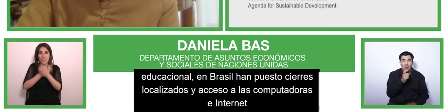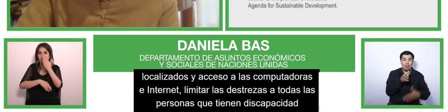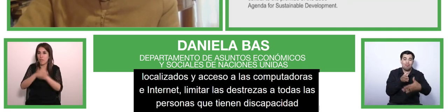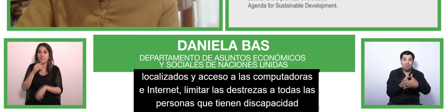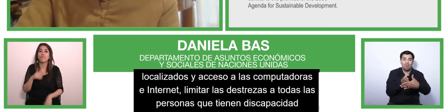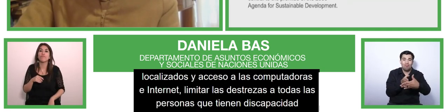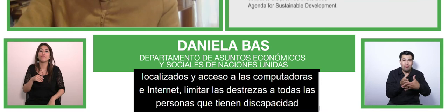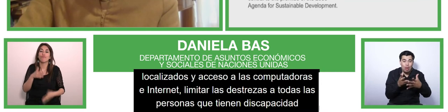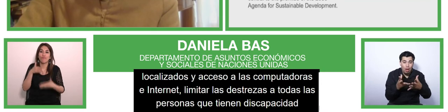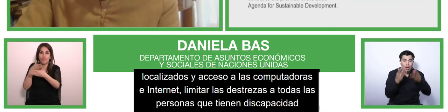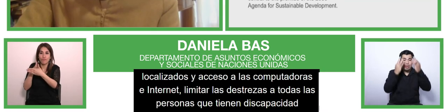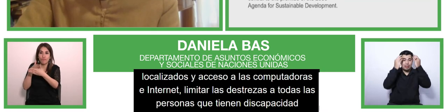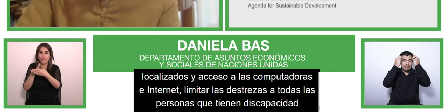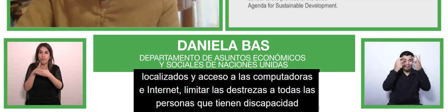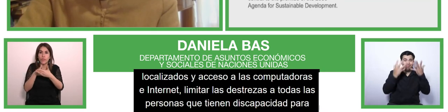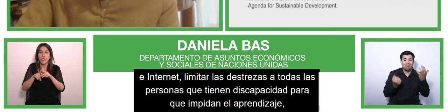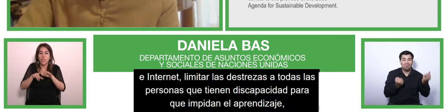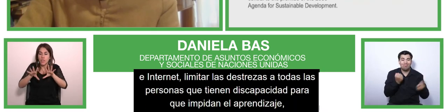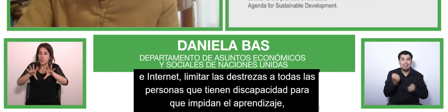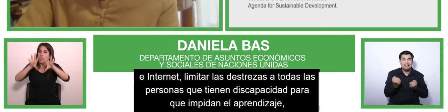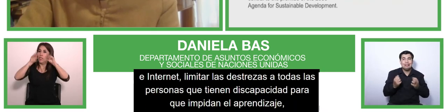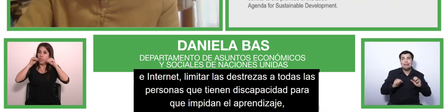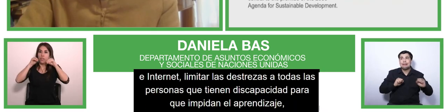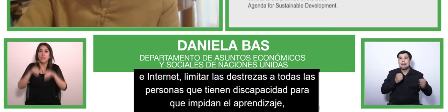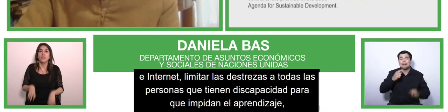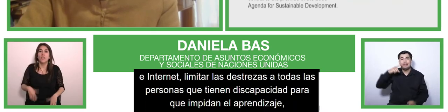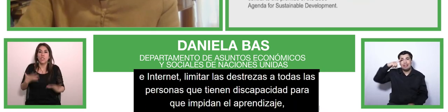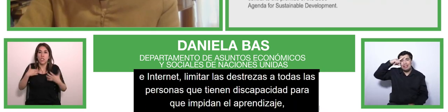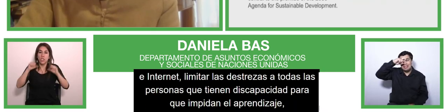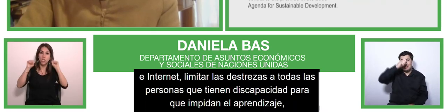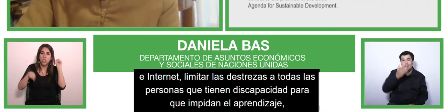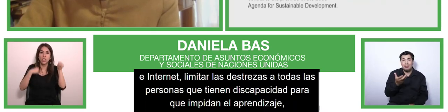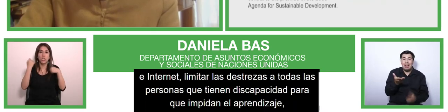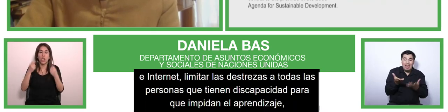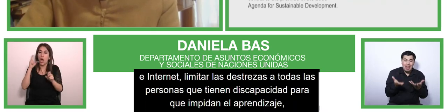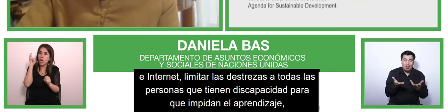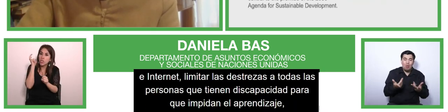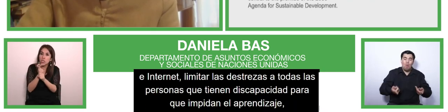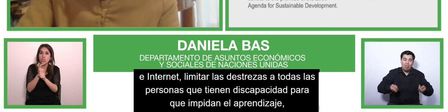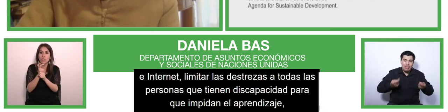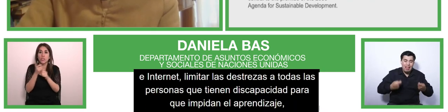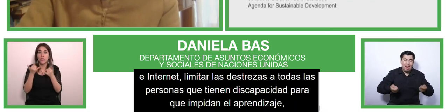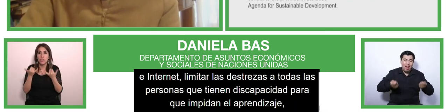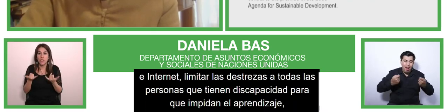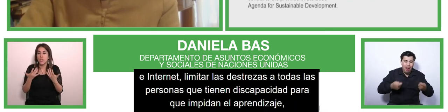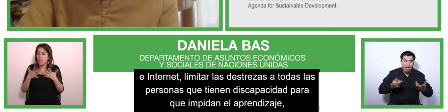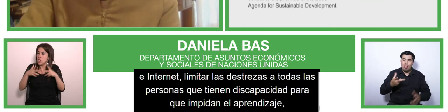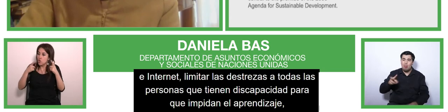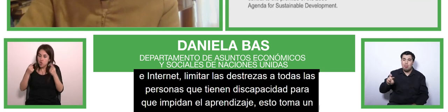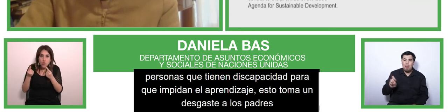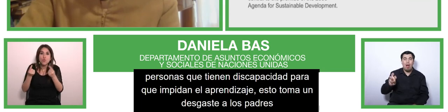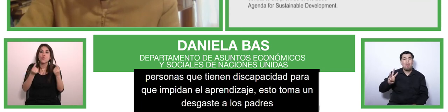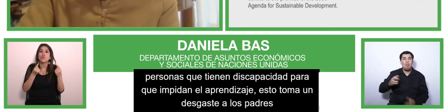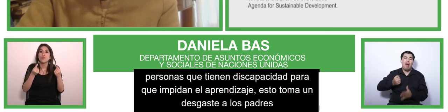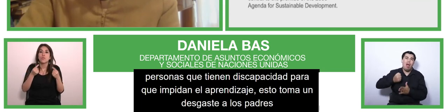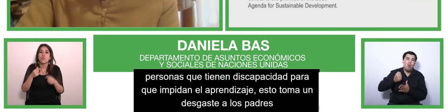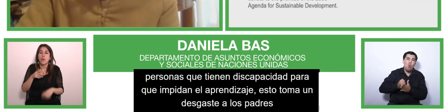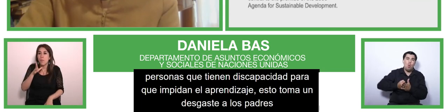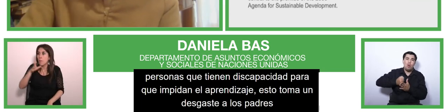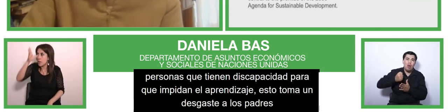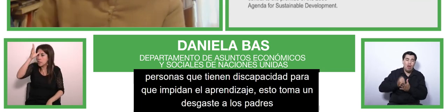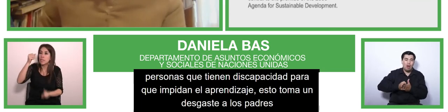parents who have now become not only caregivers when needed but teachers as well